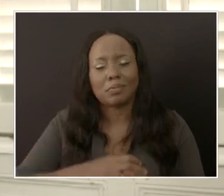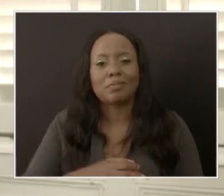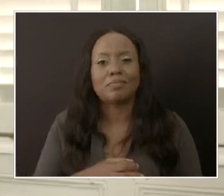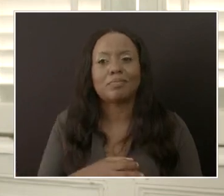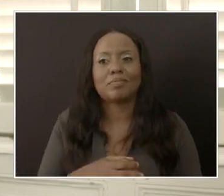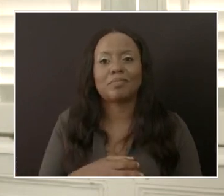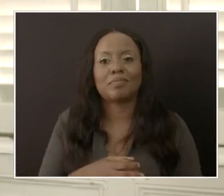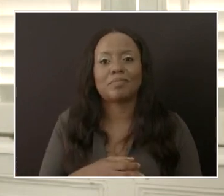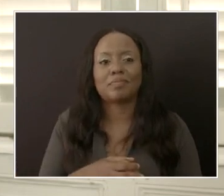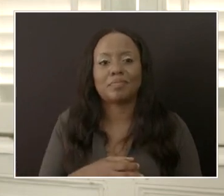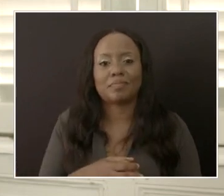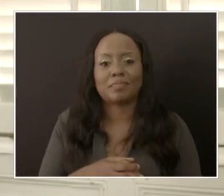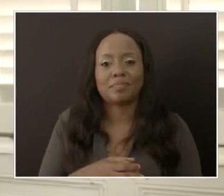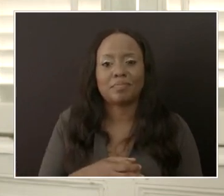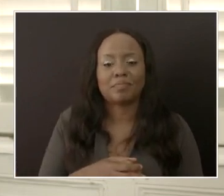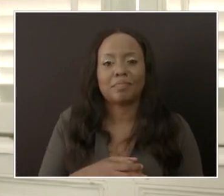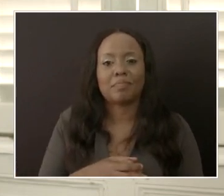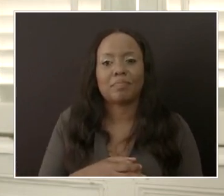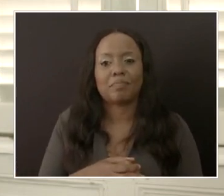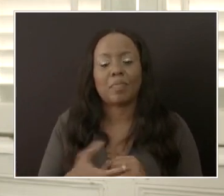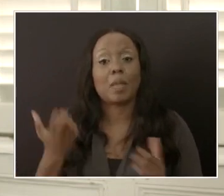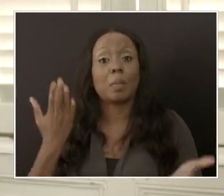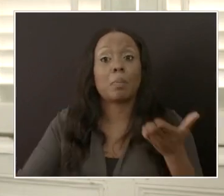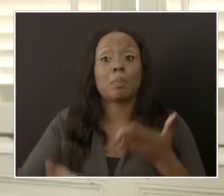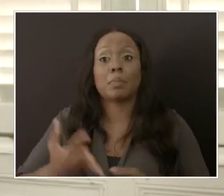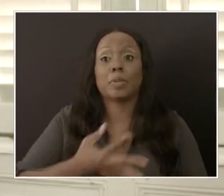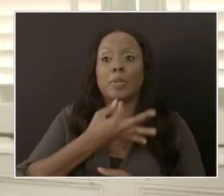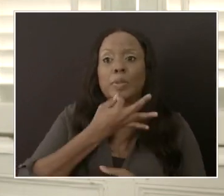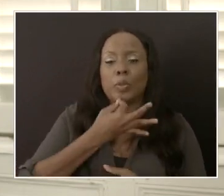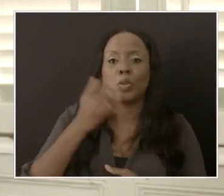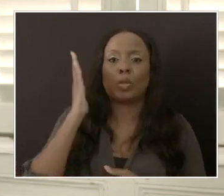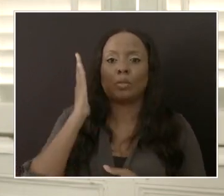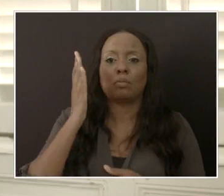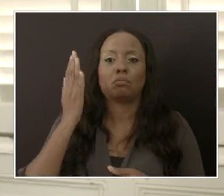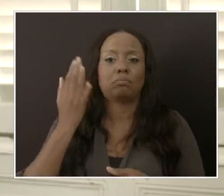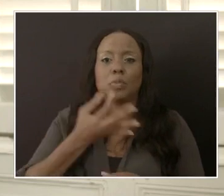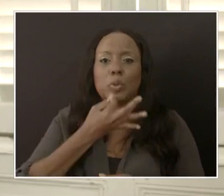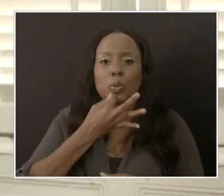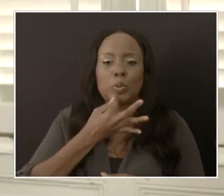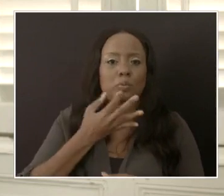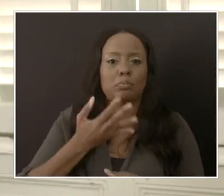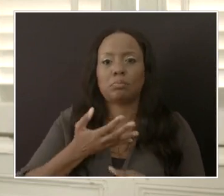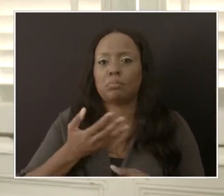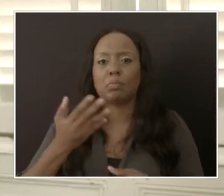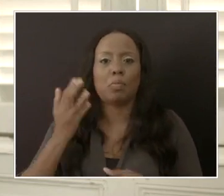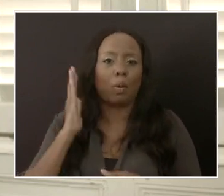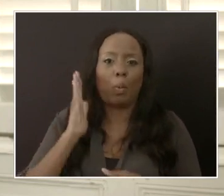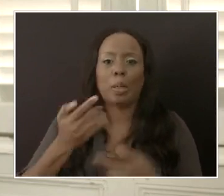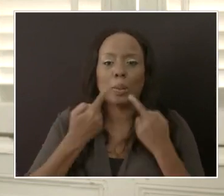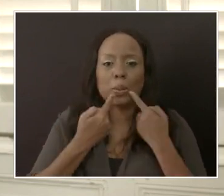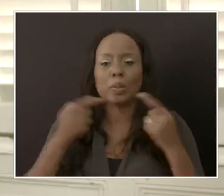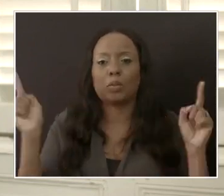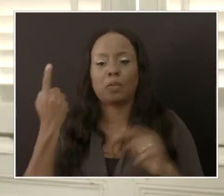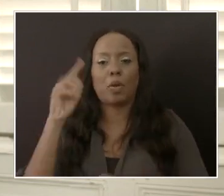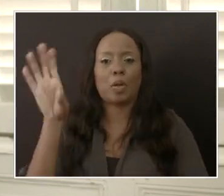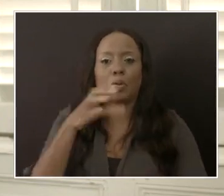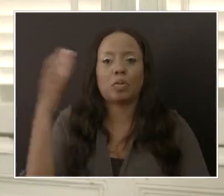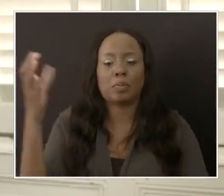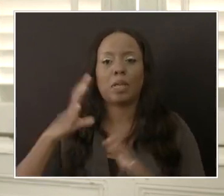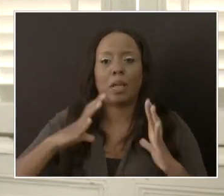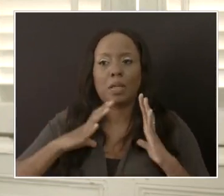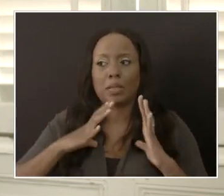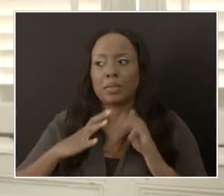we, I'm sure that in a short space of time, something will be said concerning what is going to happen over the Christmas holidays.